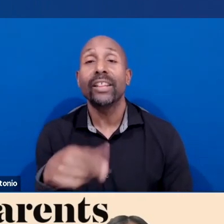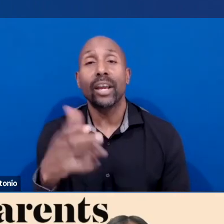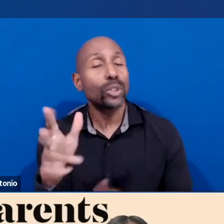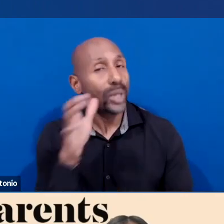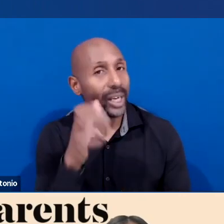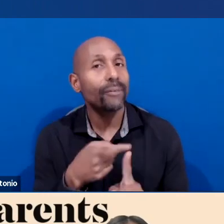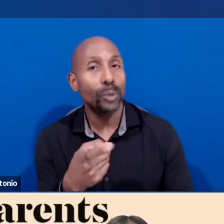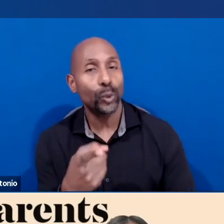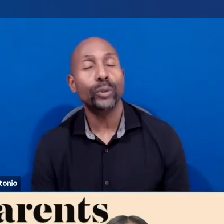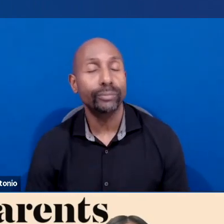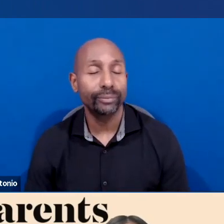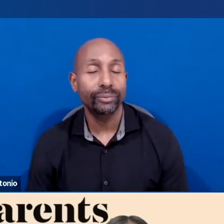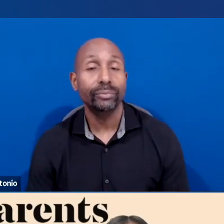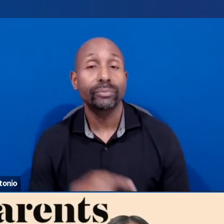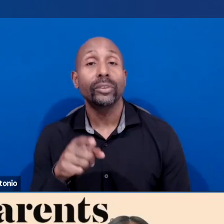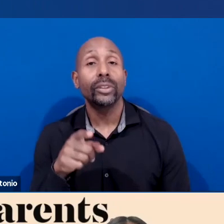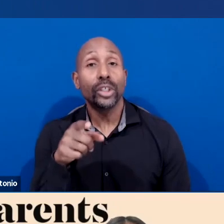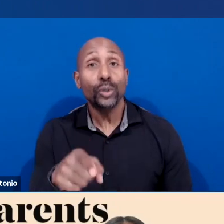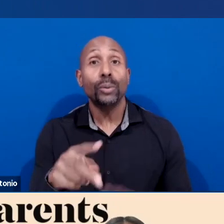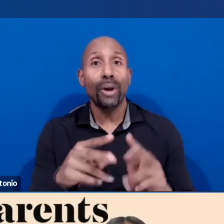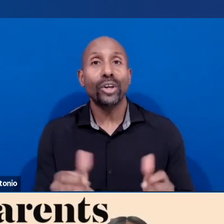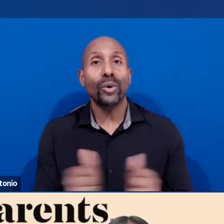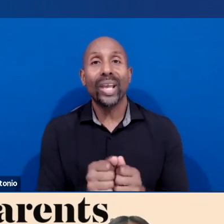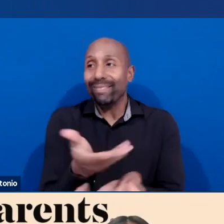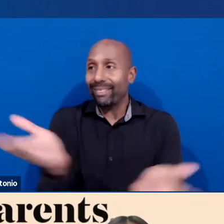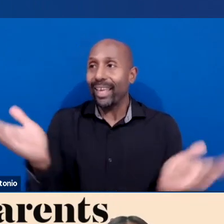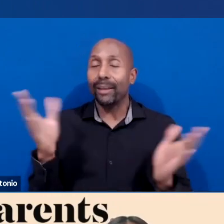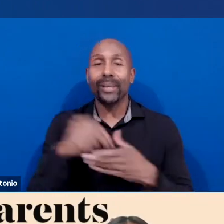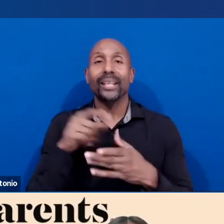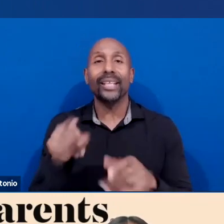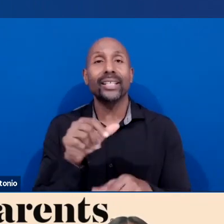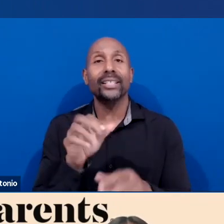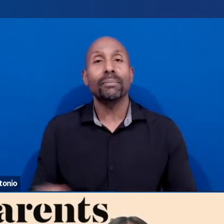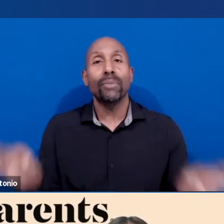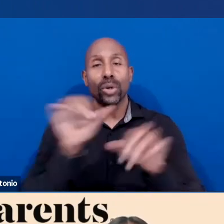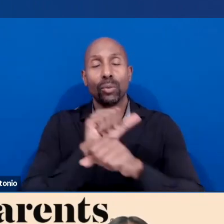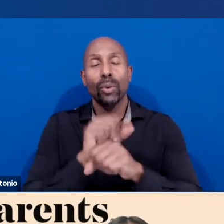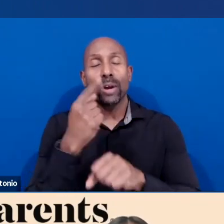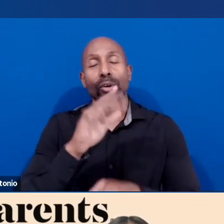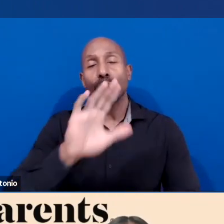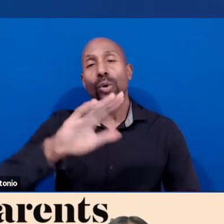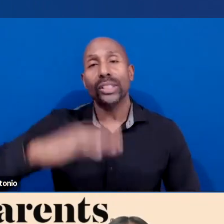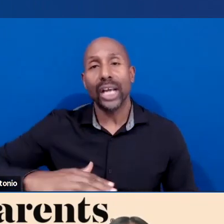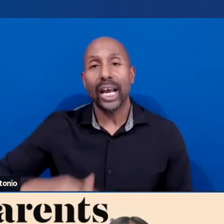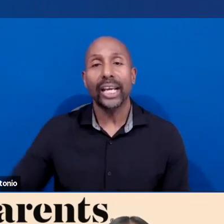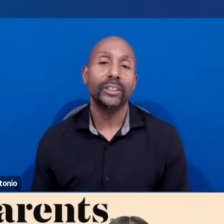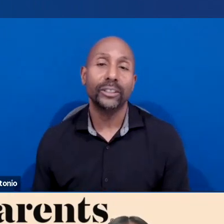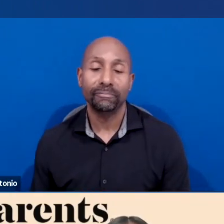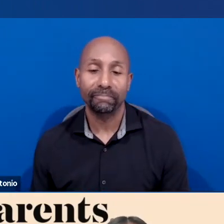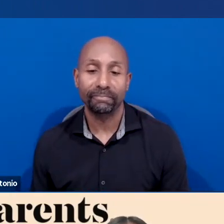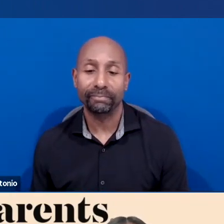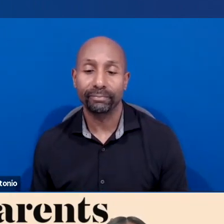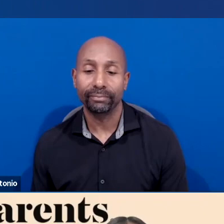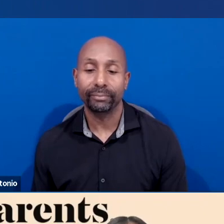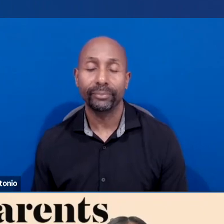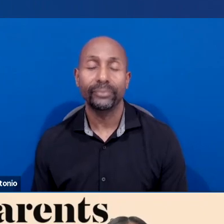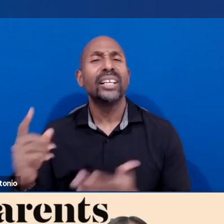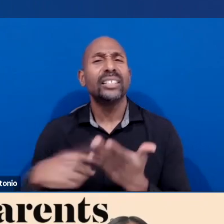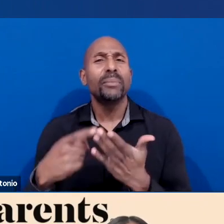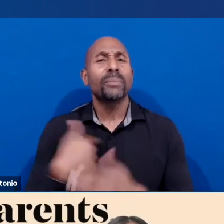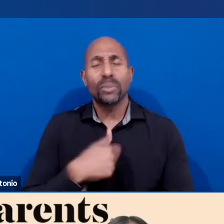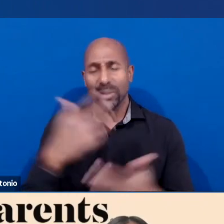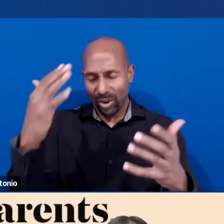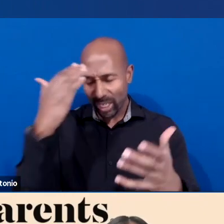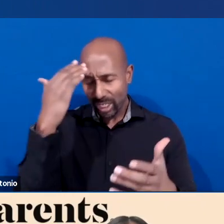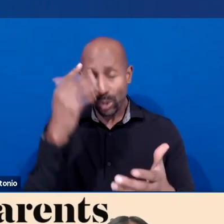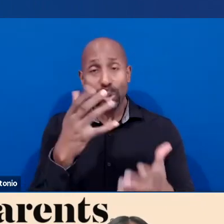you. You're partners with them in this important work for your child. But sometimes we know that you